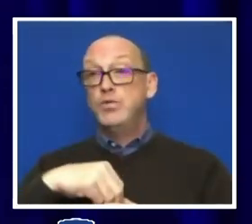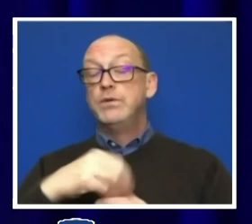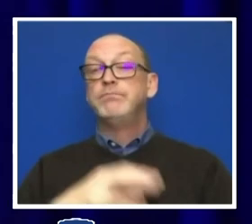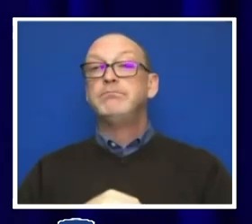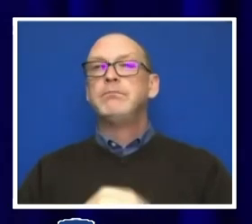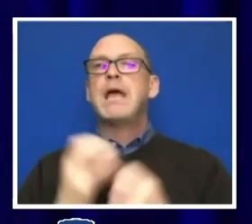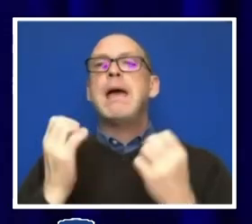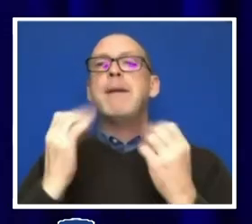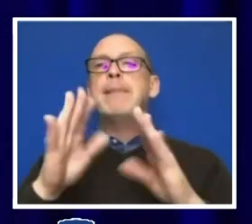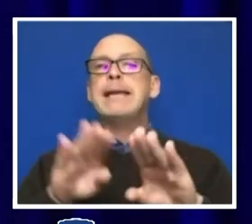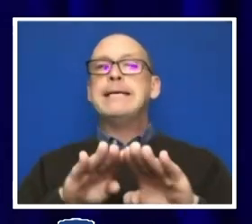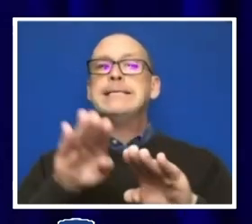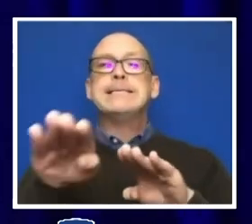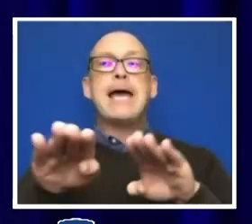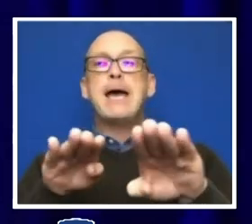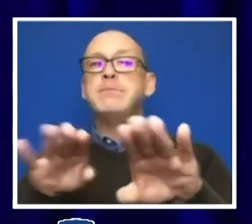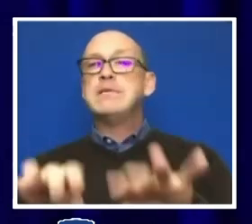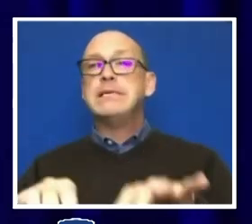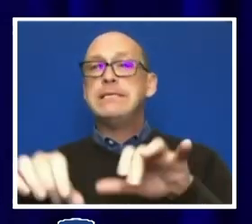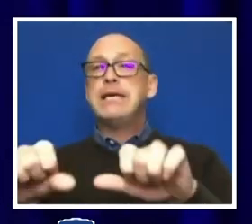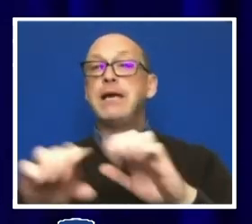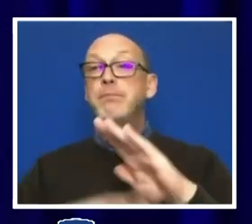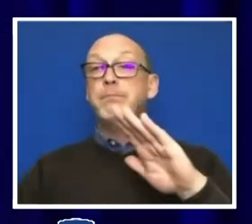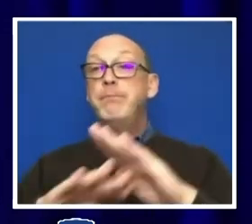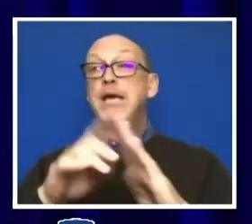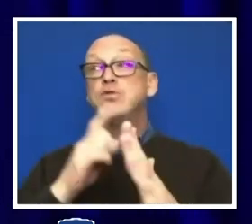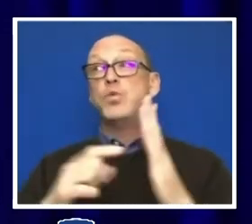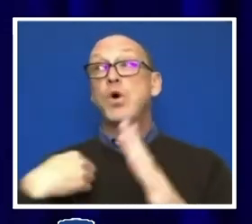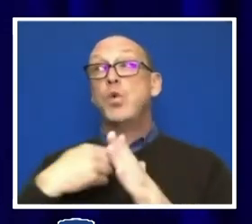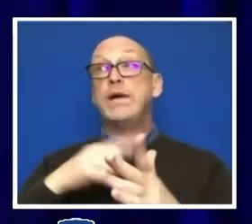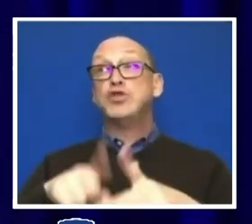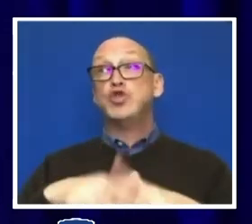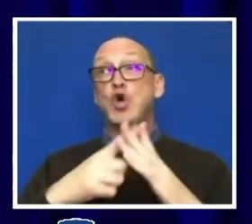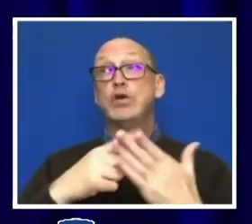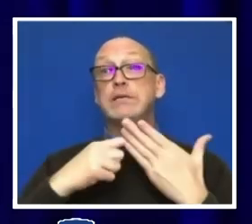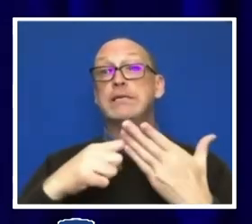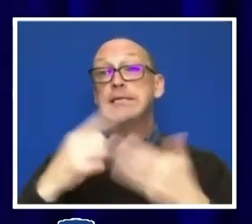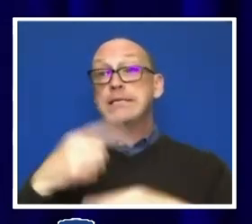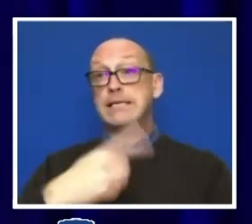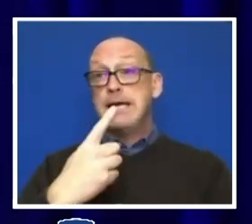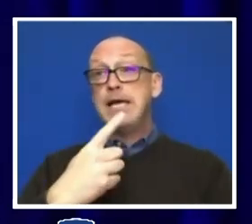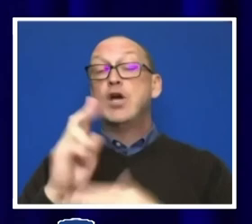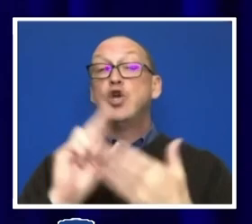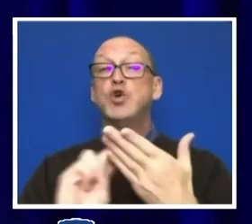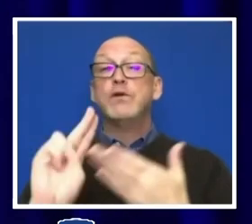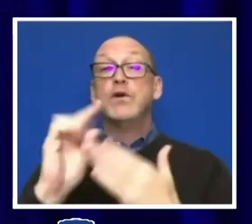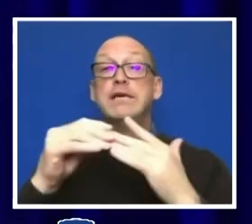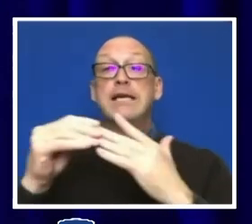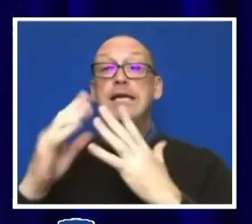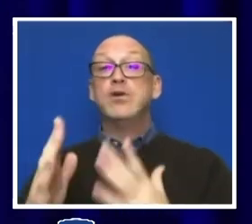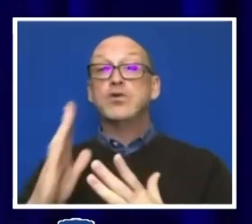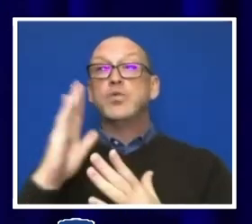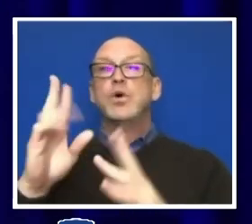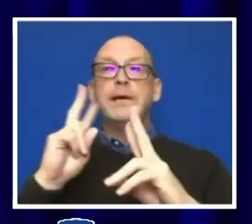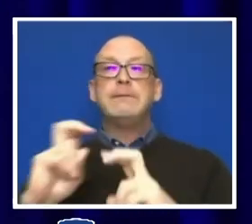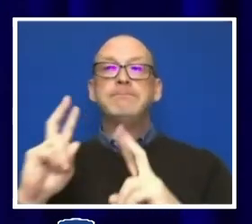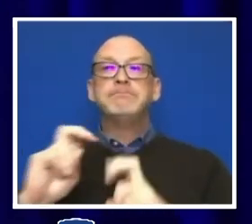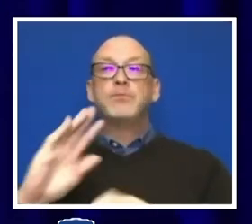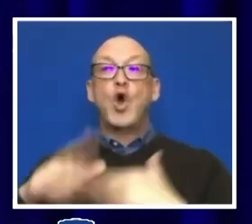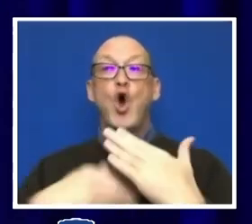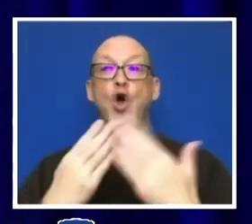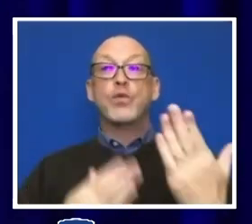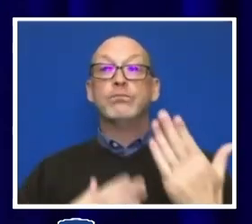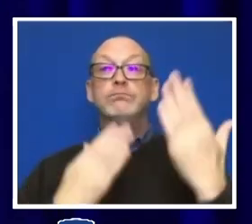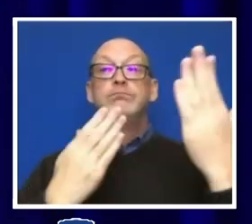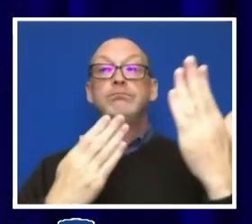steps to take based on what we started to discuss today. University leaders will be examining the recommendations and